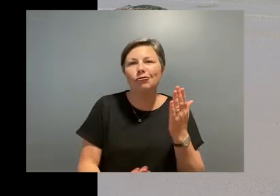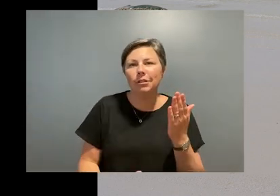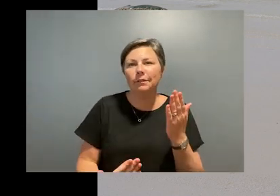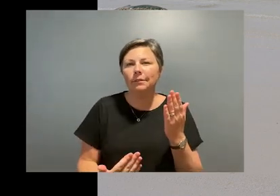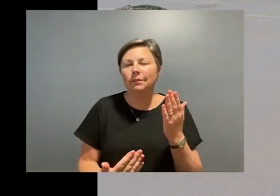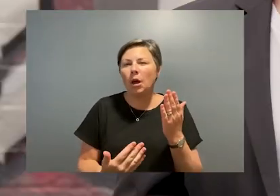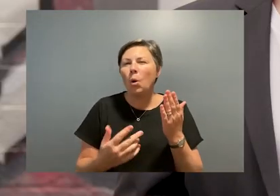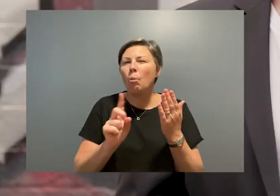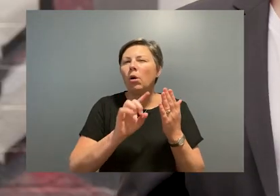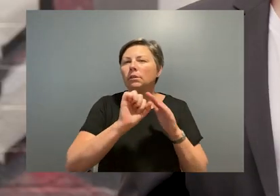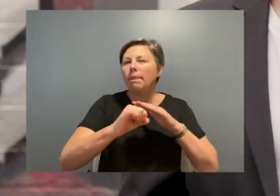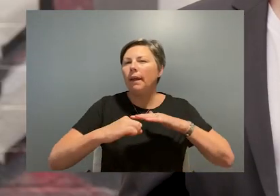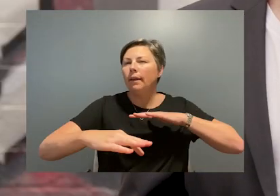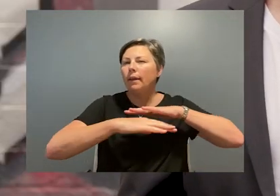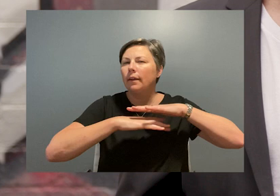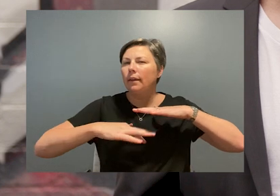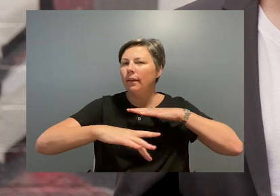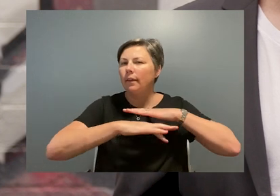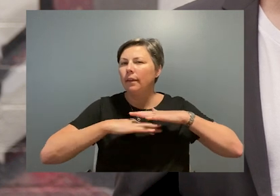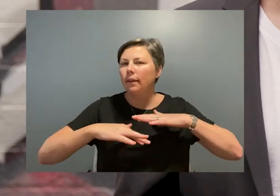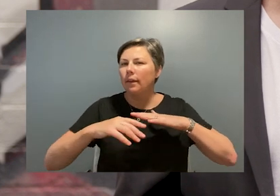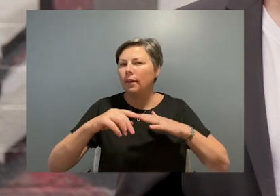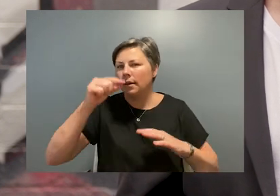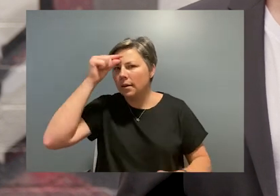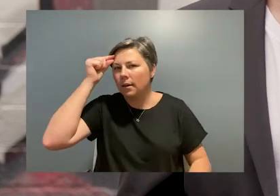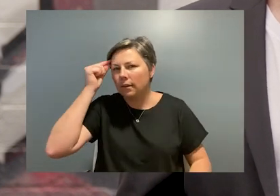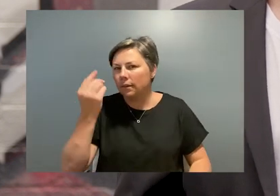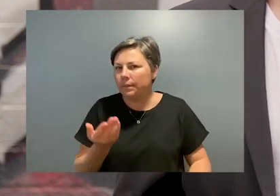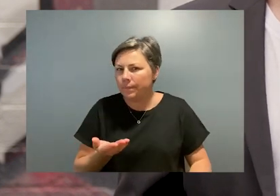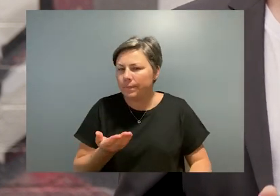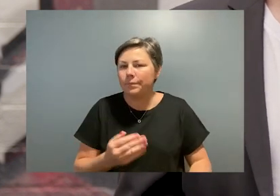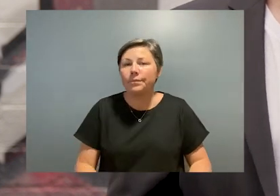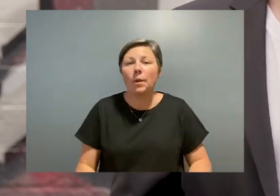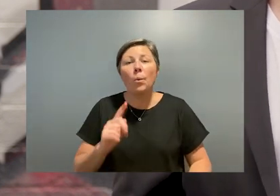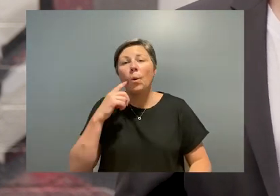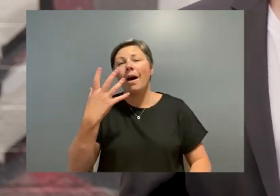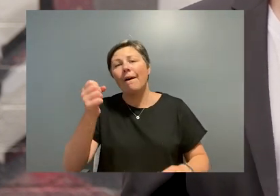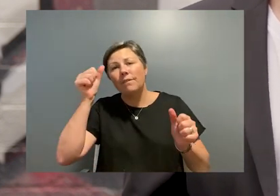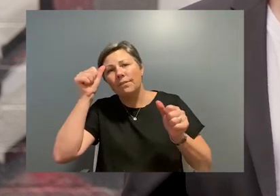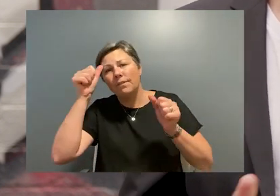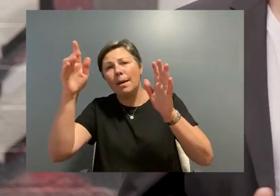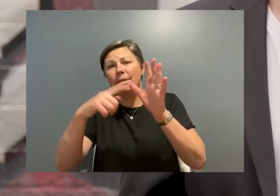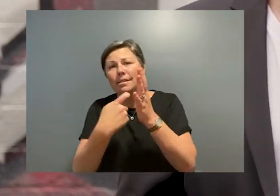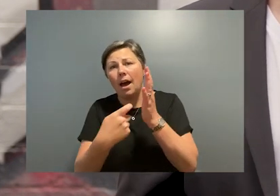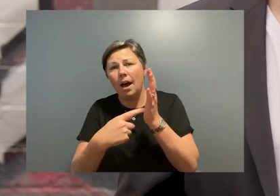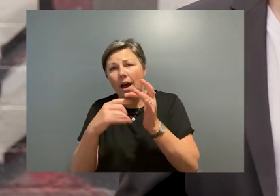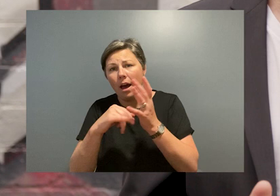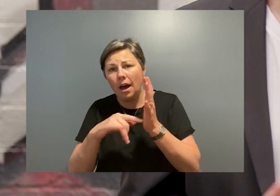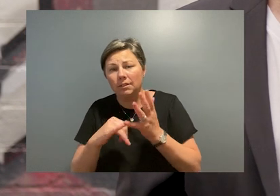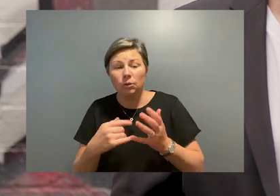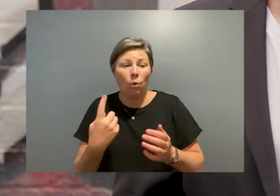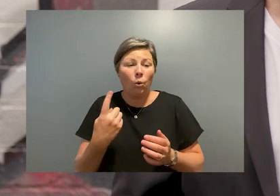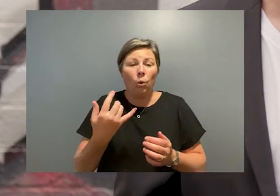these are some of the central questions of photo 2021 from world-renowned artists to practitioners at the